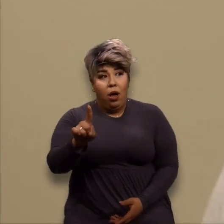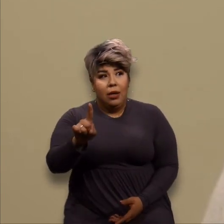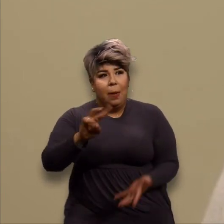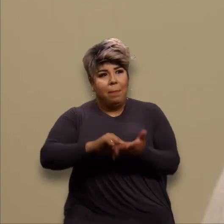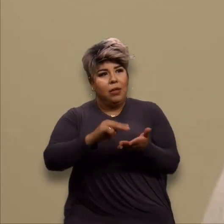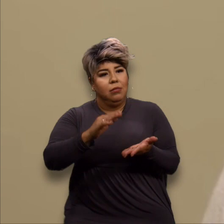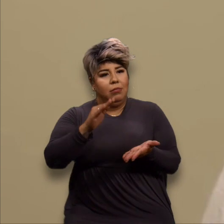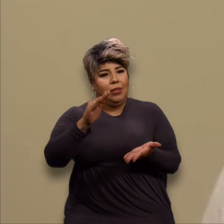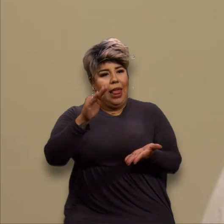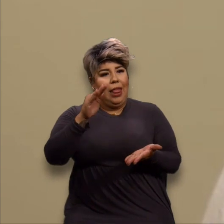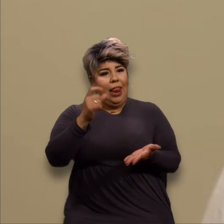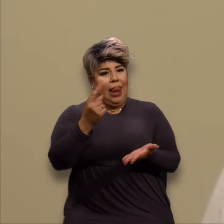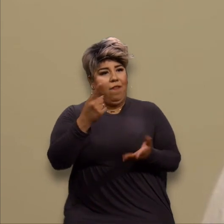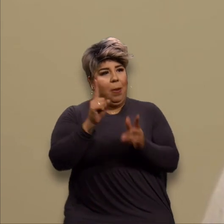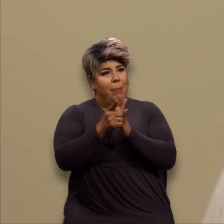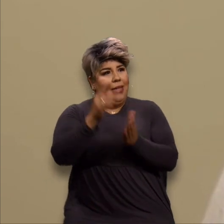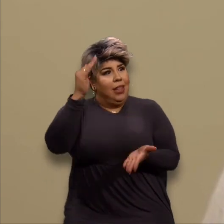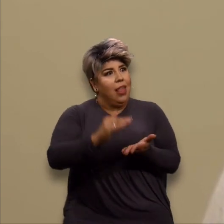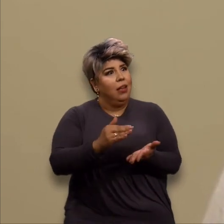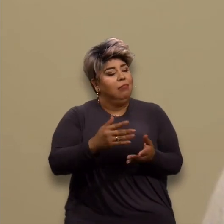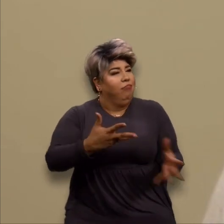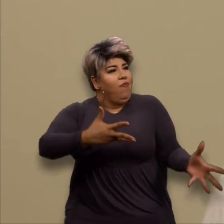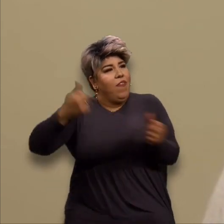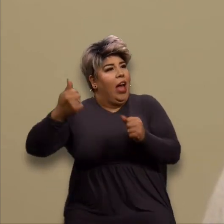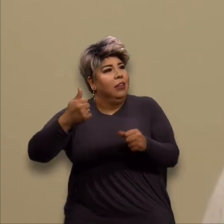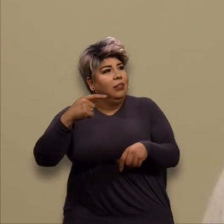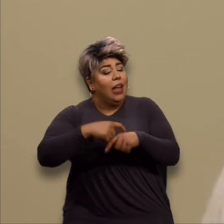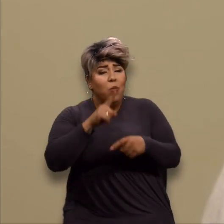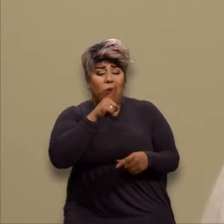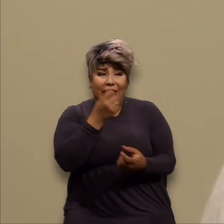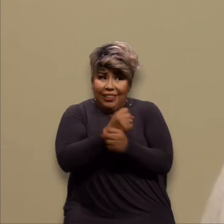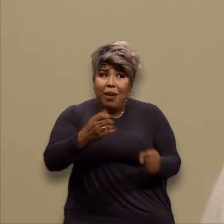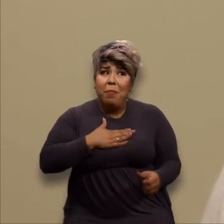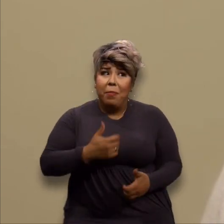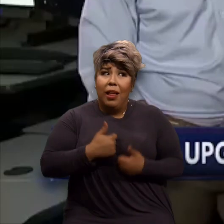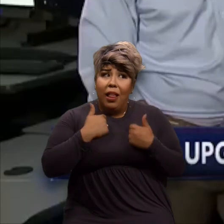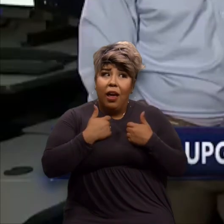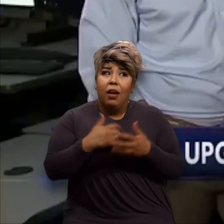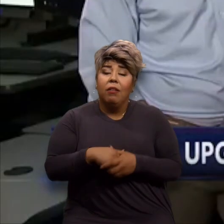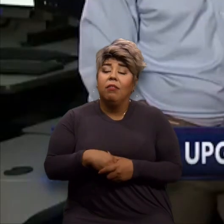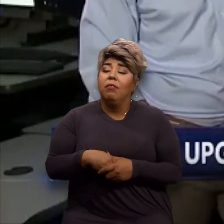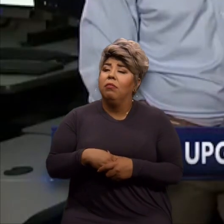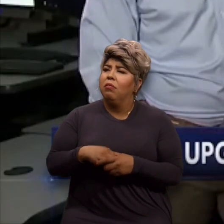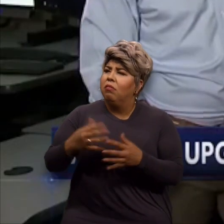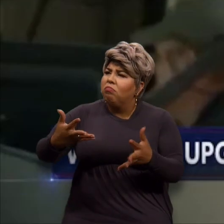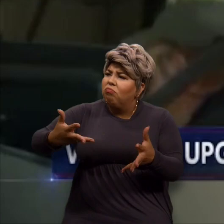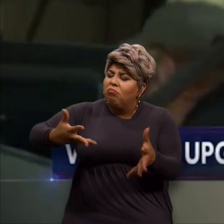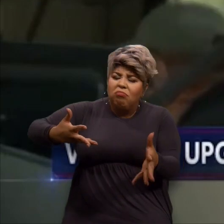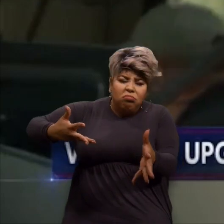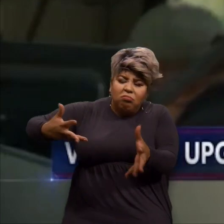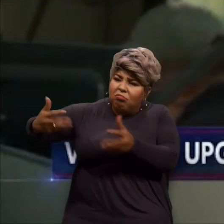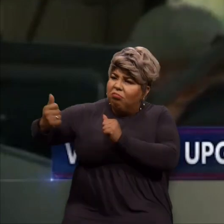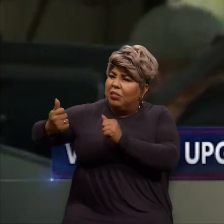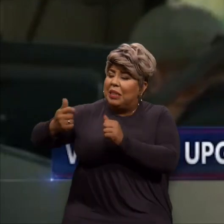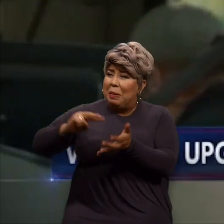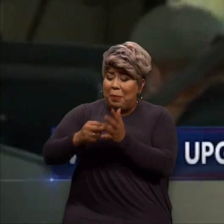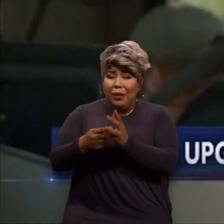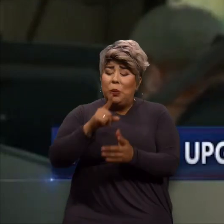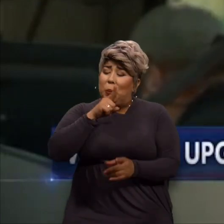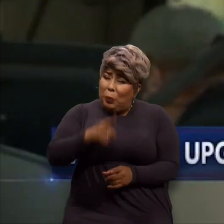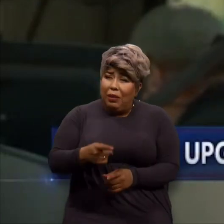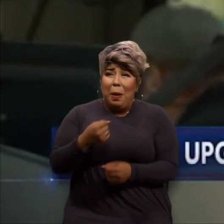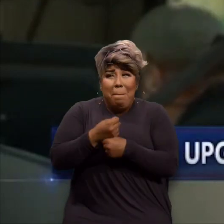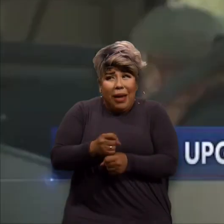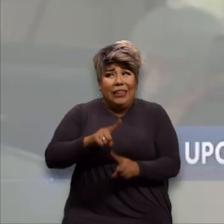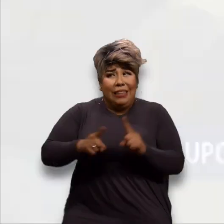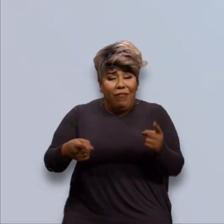minutes off of the response time. It saved me, saved my life. That quickness, that speed makes a real difference when